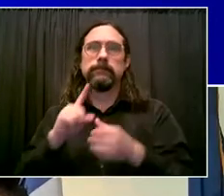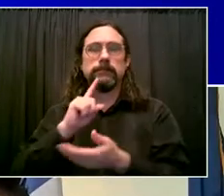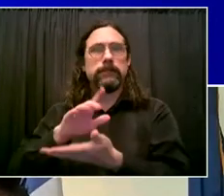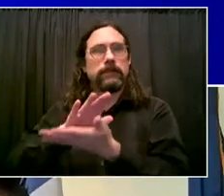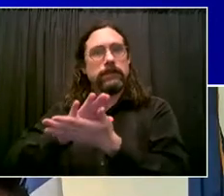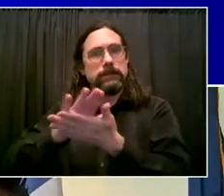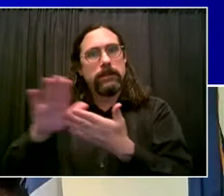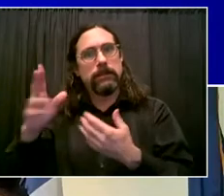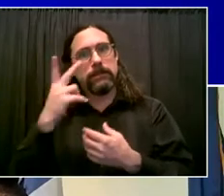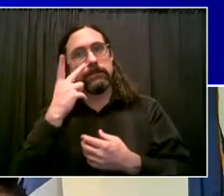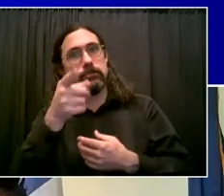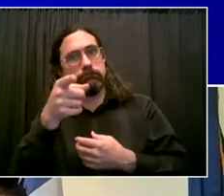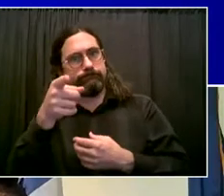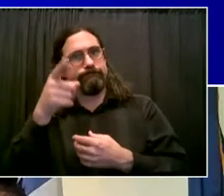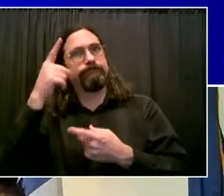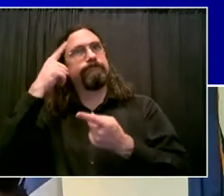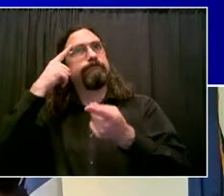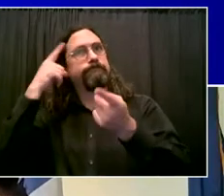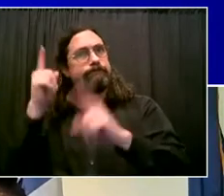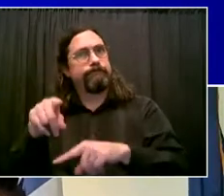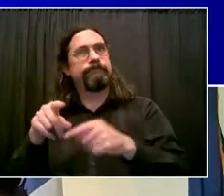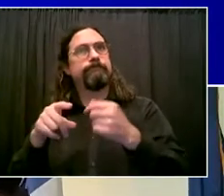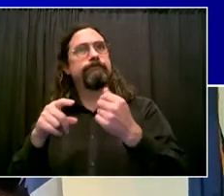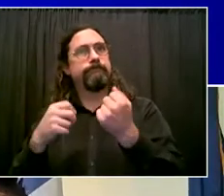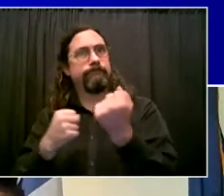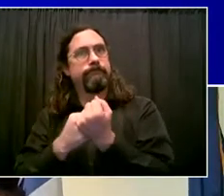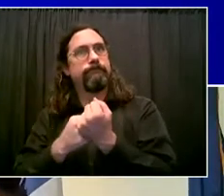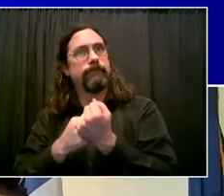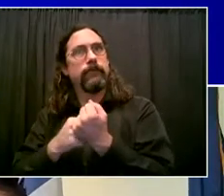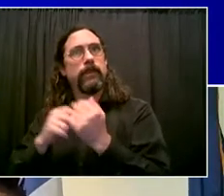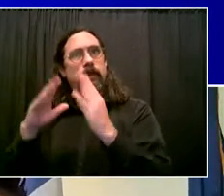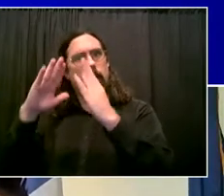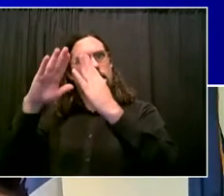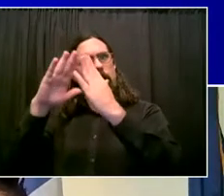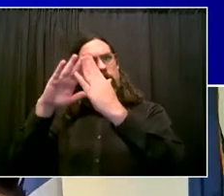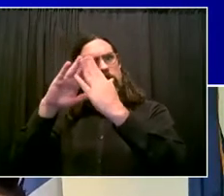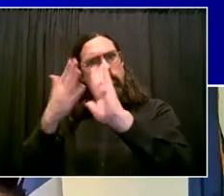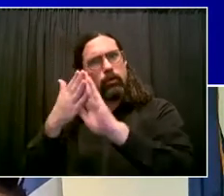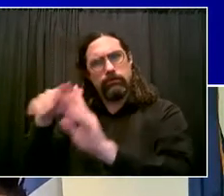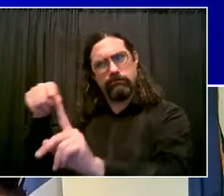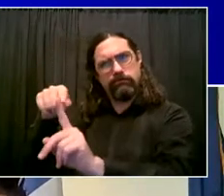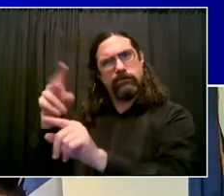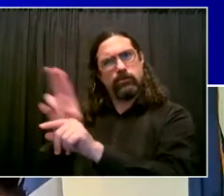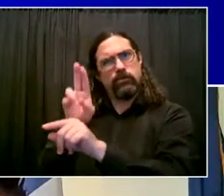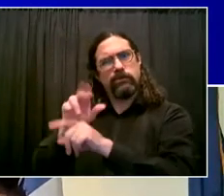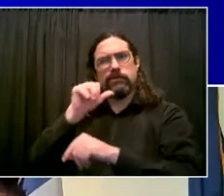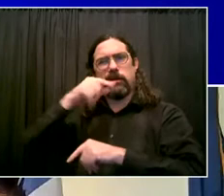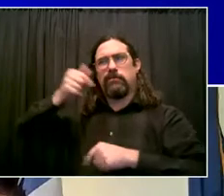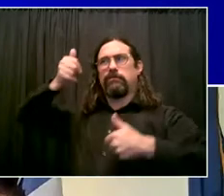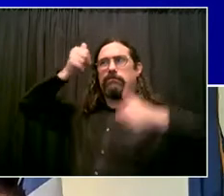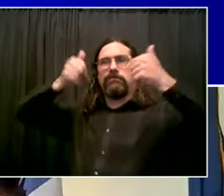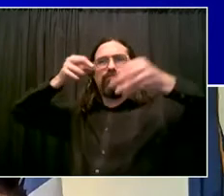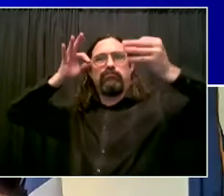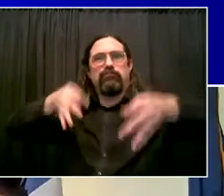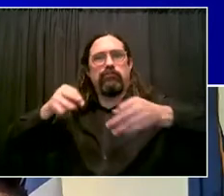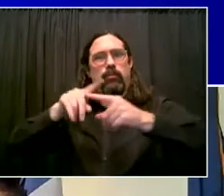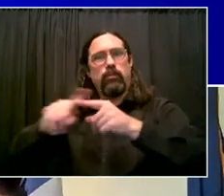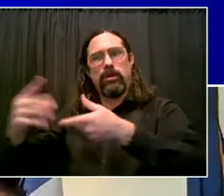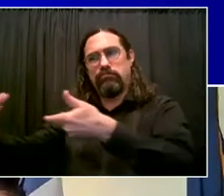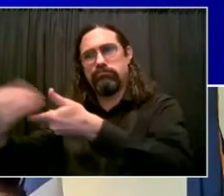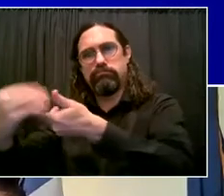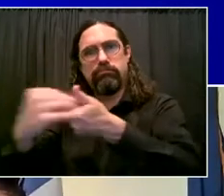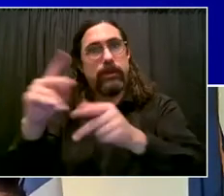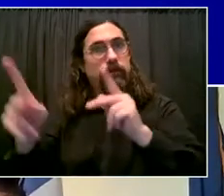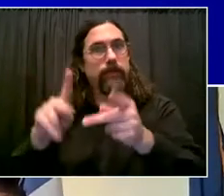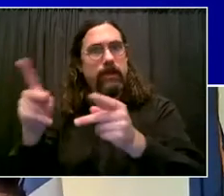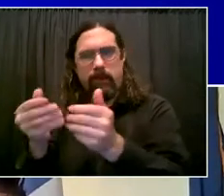about you, the whole bandwidth courts, DAs, police, police, but also Cure Violence Movement crisis management system. I'm proud